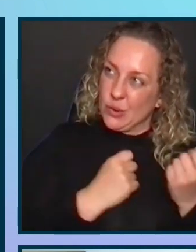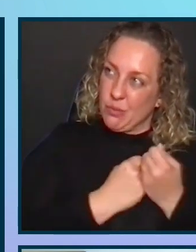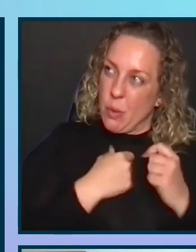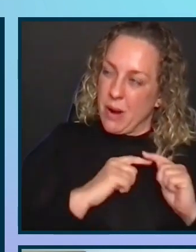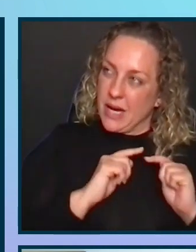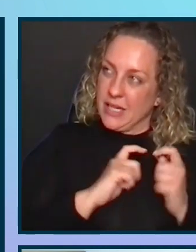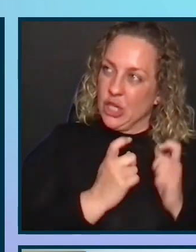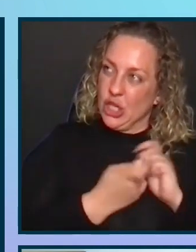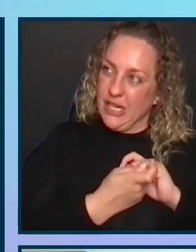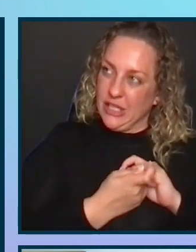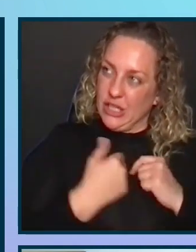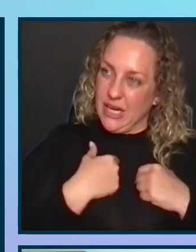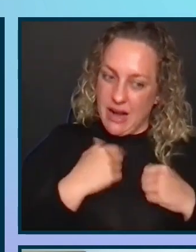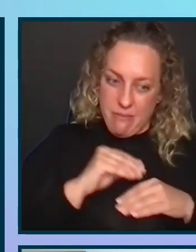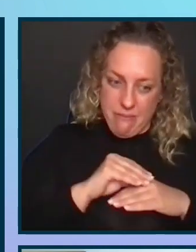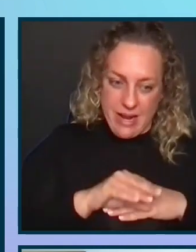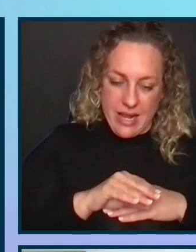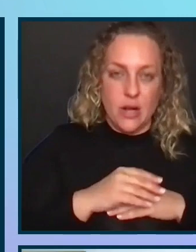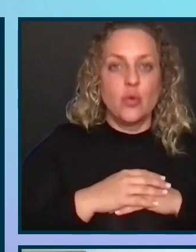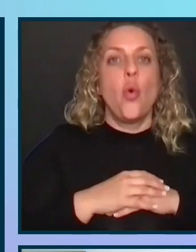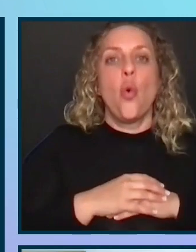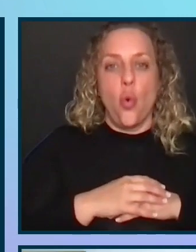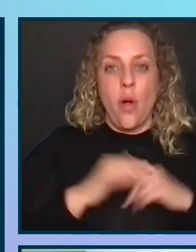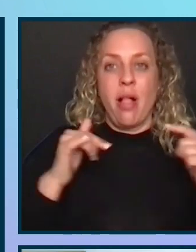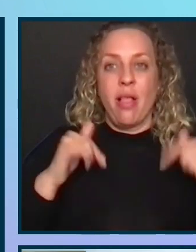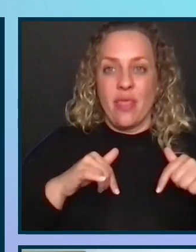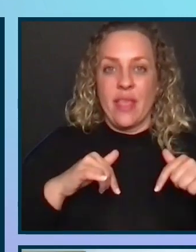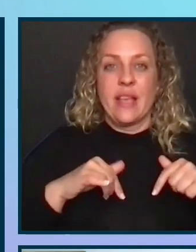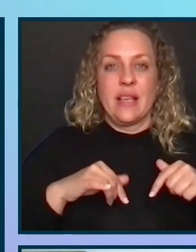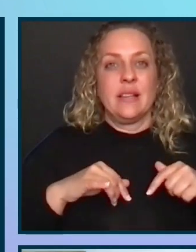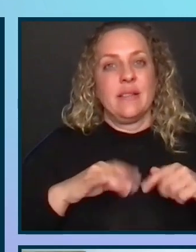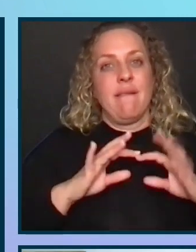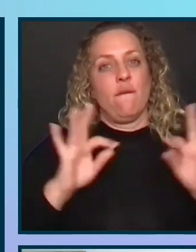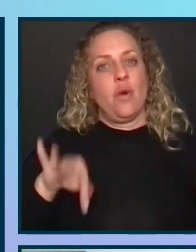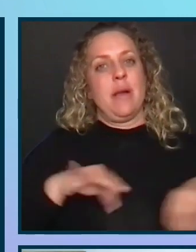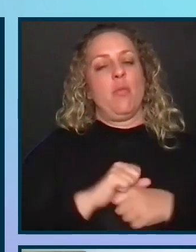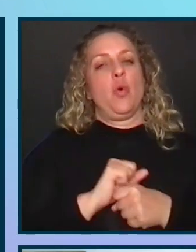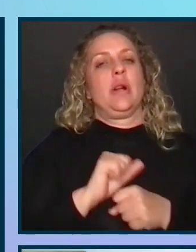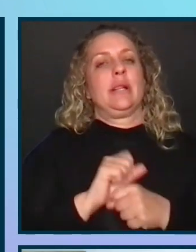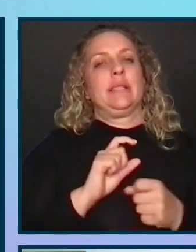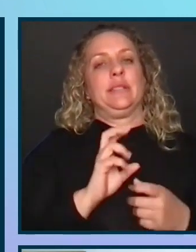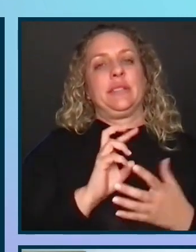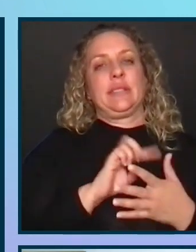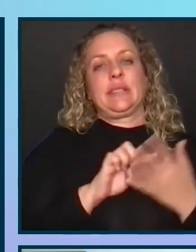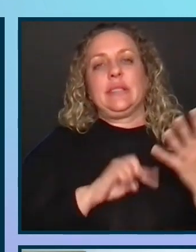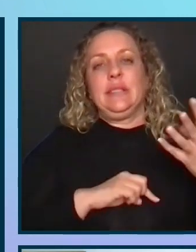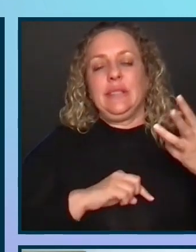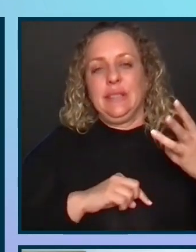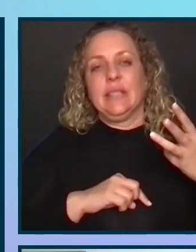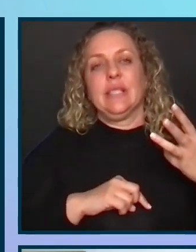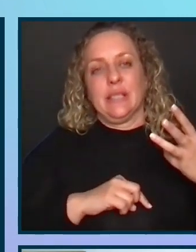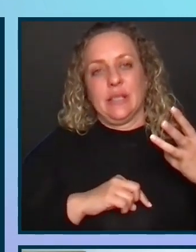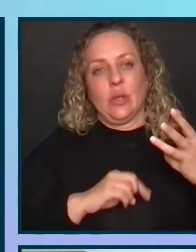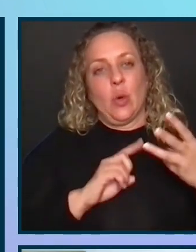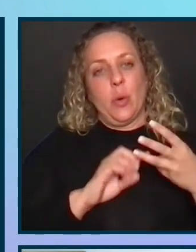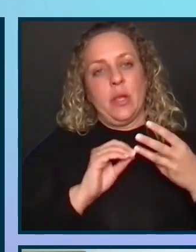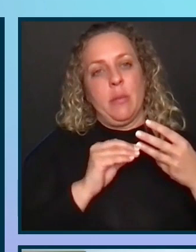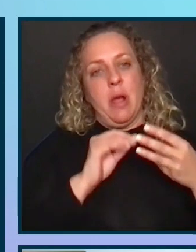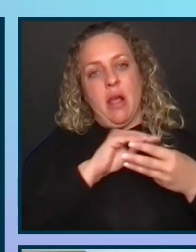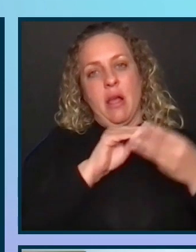my change that I'm making? So this framework consists of six domains with the mnemonic invest.